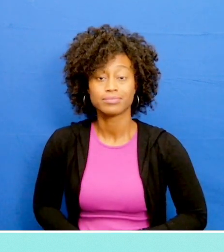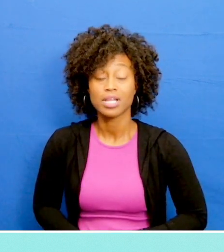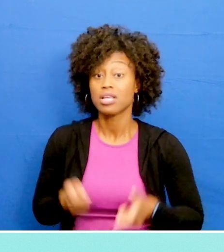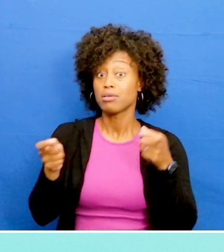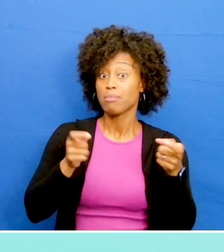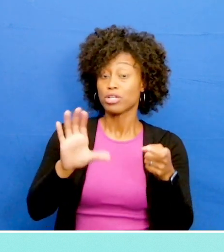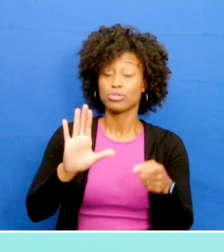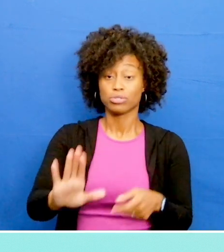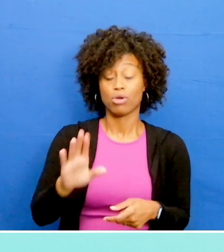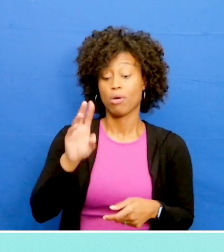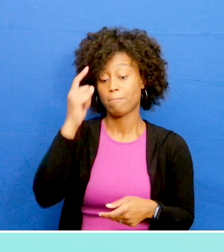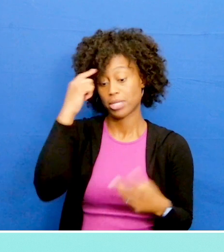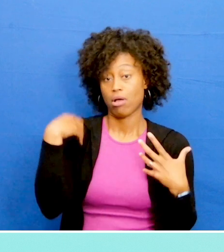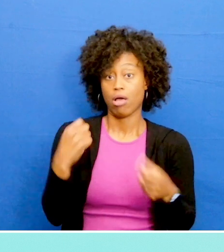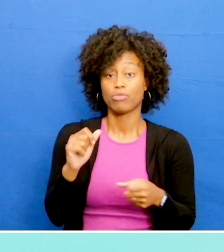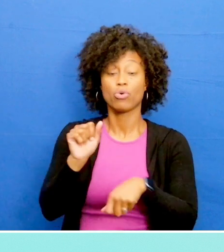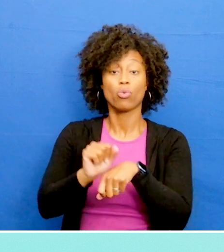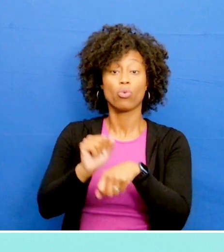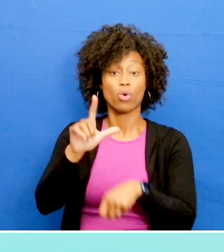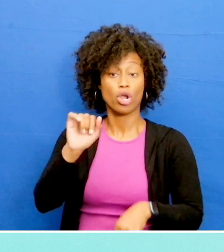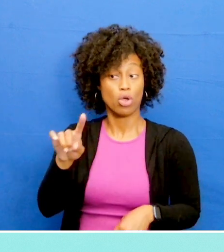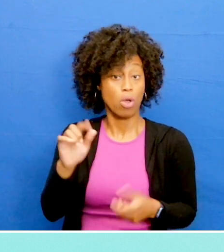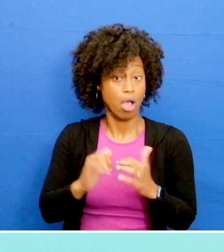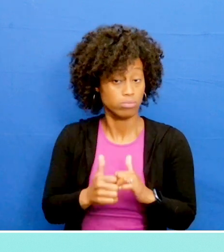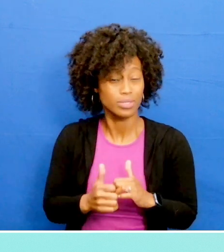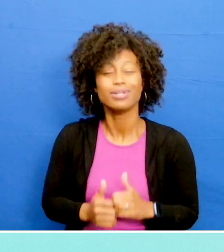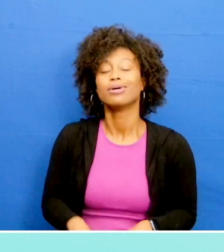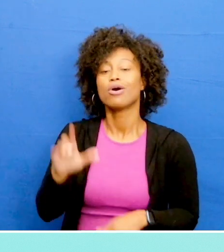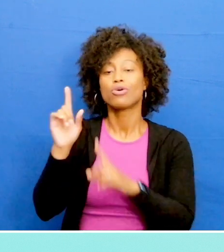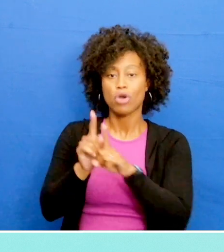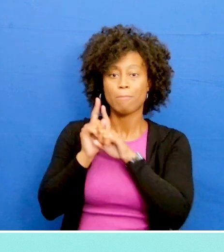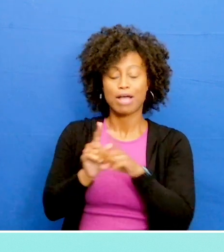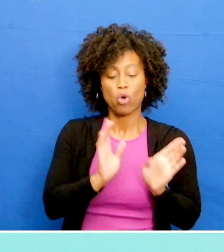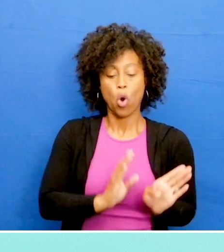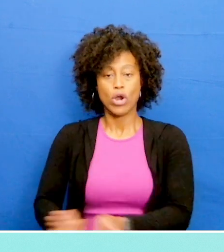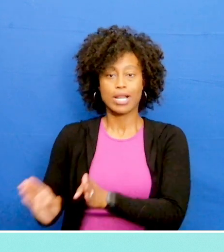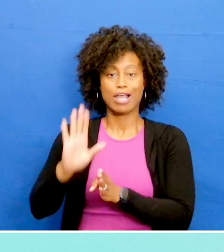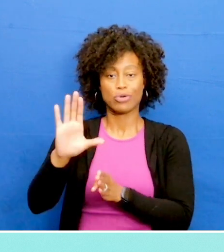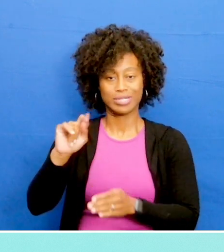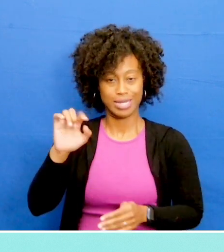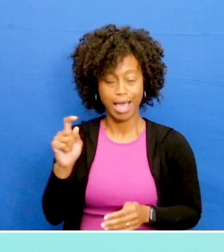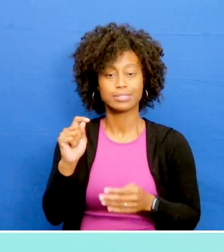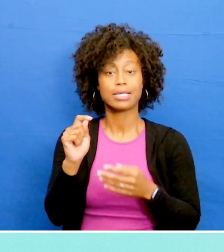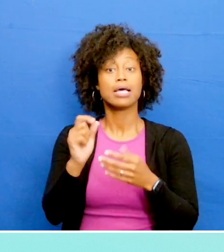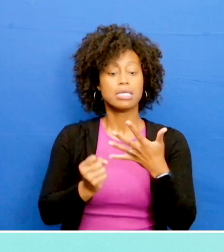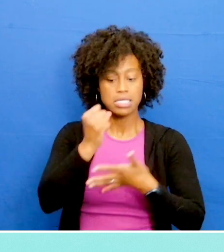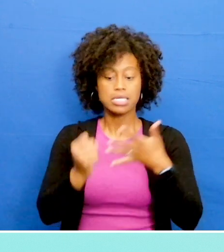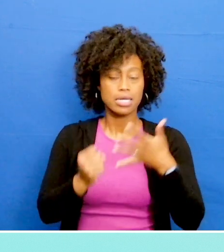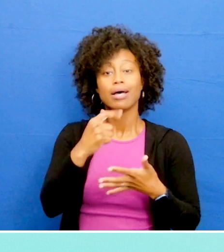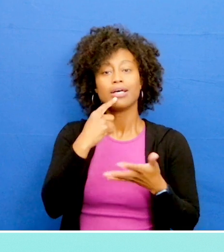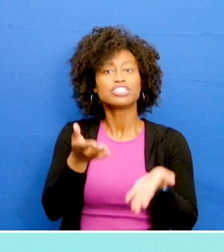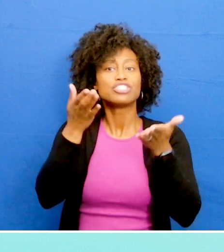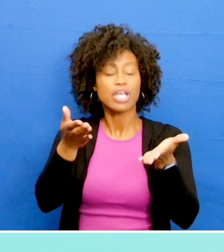And to help manage workloads for people with mental health conditions, Copilot organizes tasks, sets reminders, and suggests stress